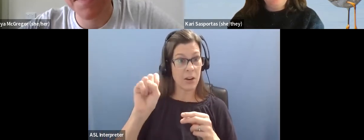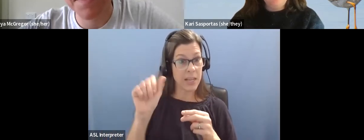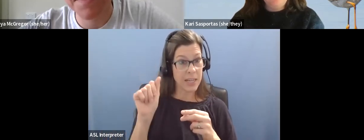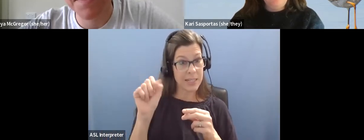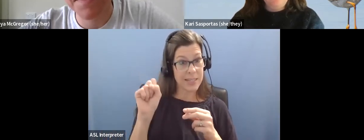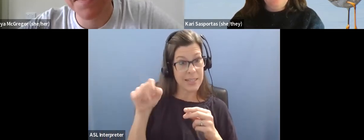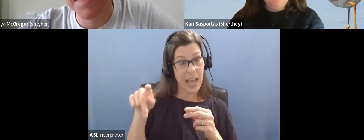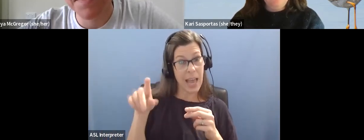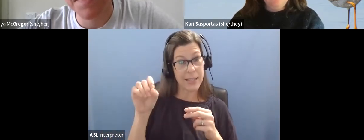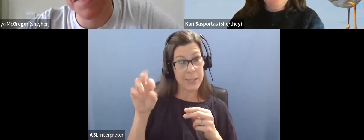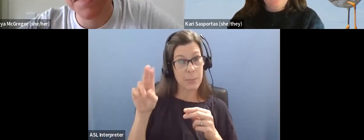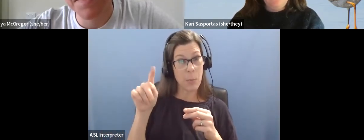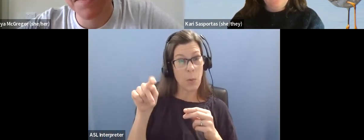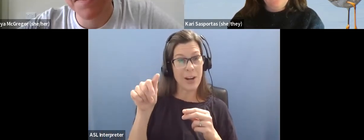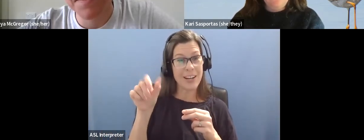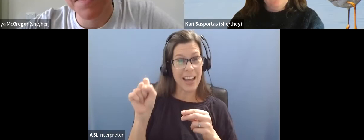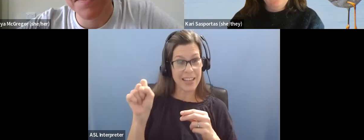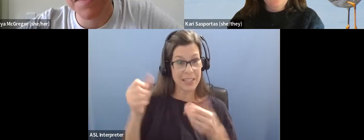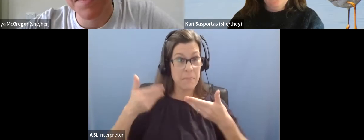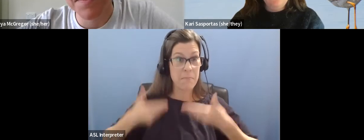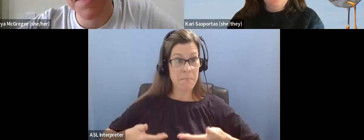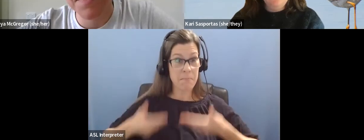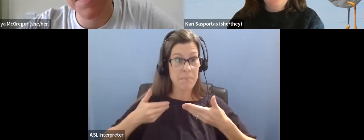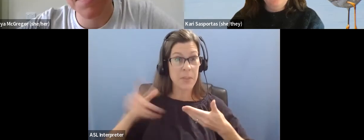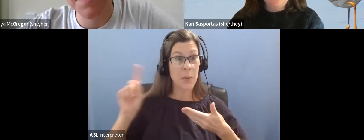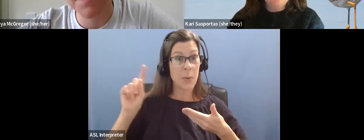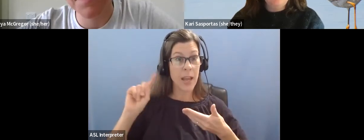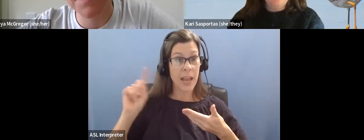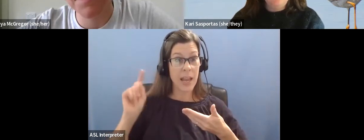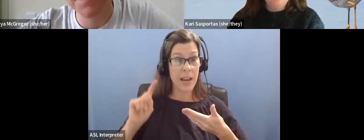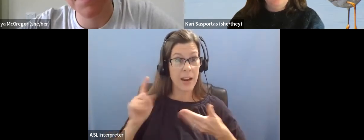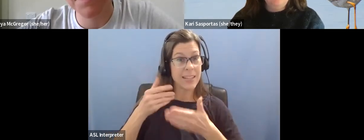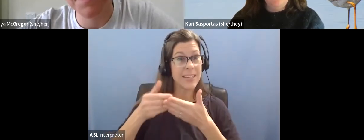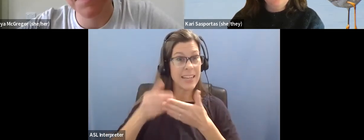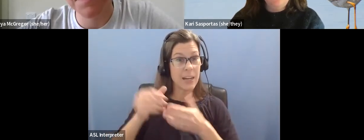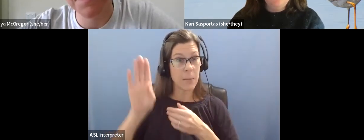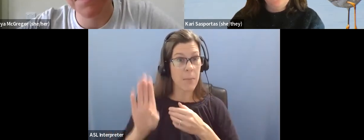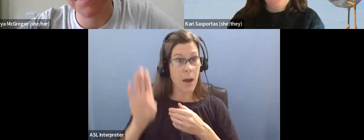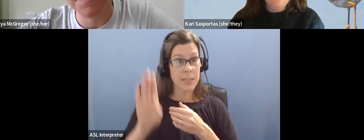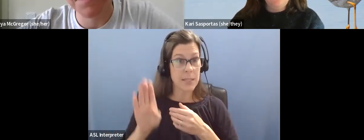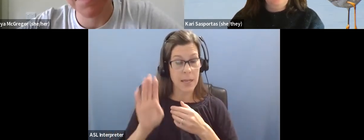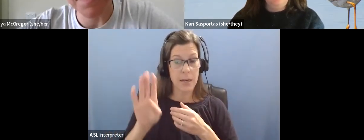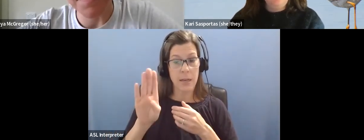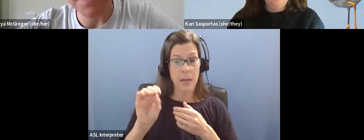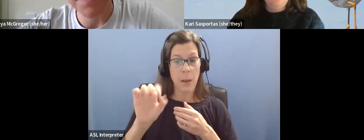I am located near the Boston area in Massachusetts.